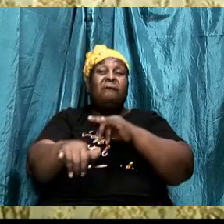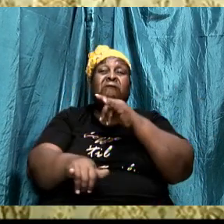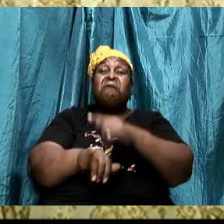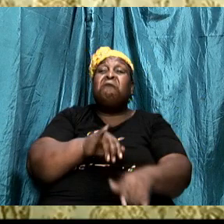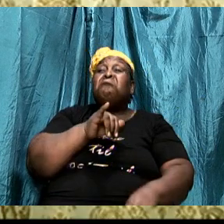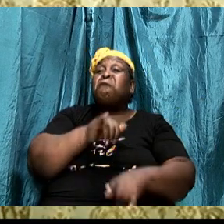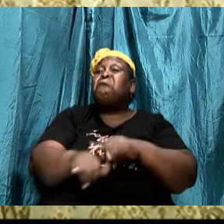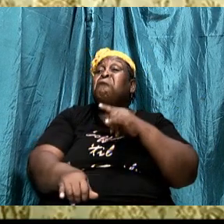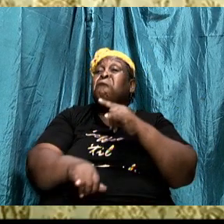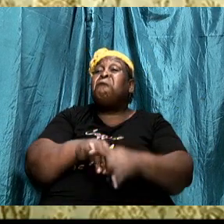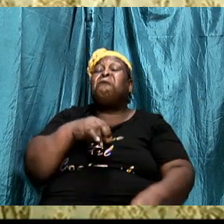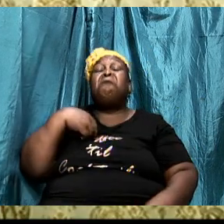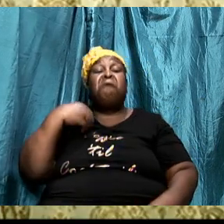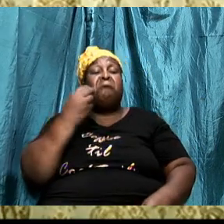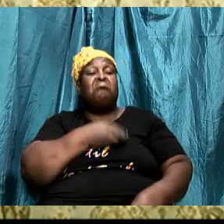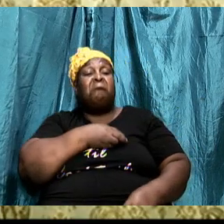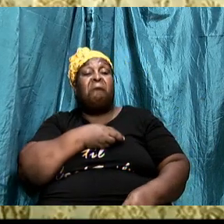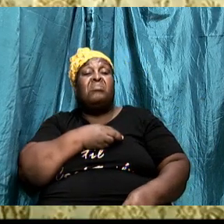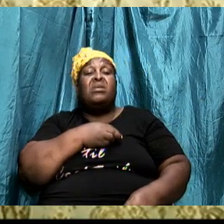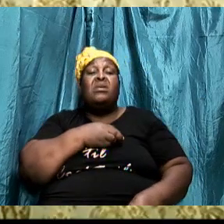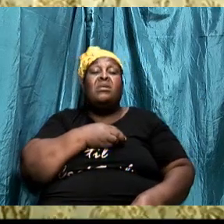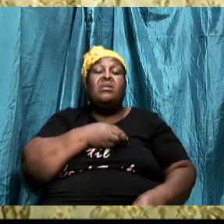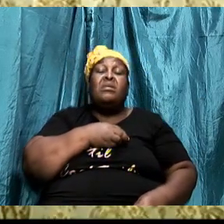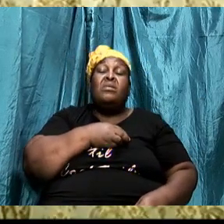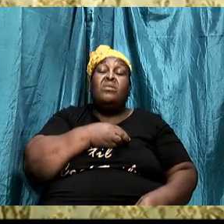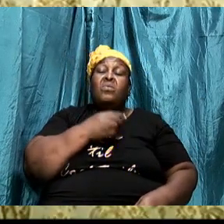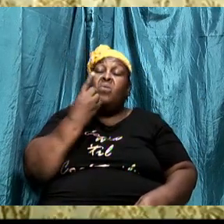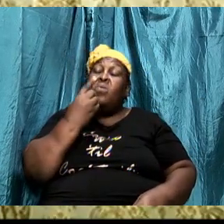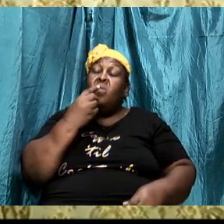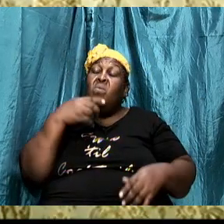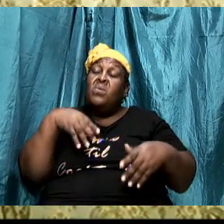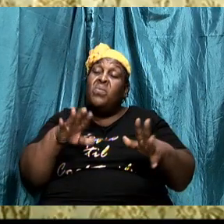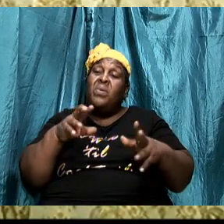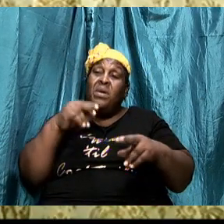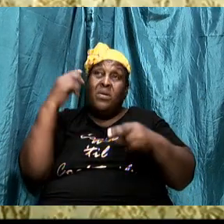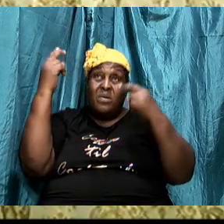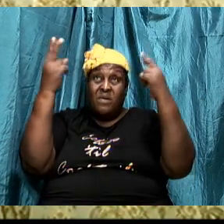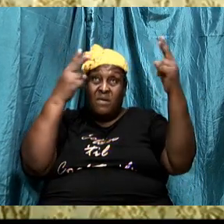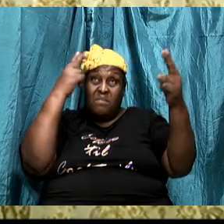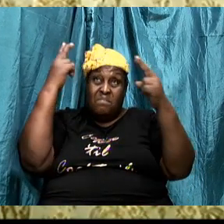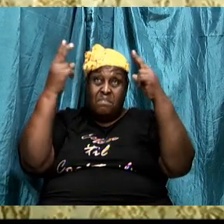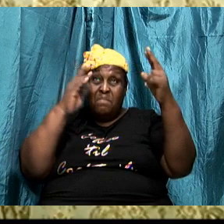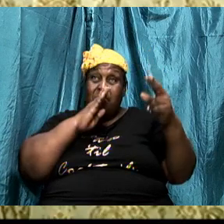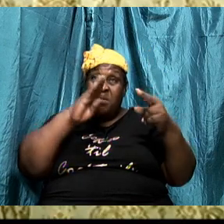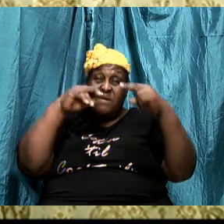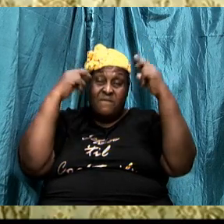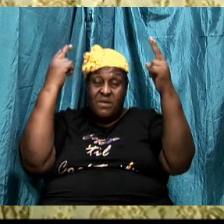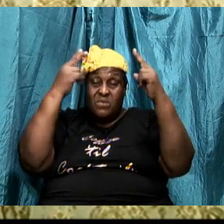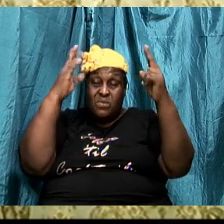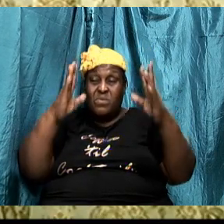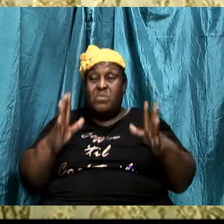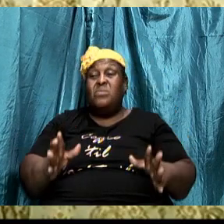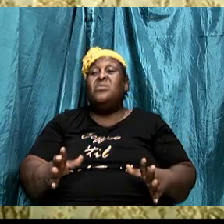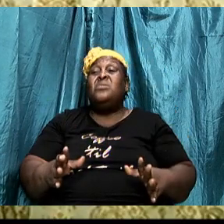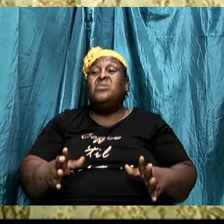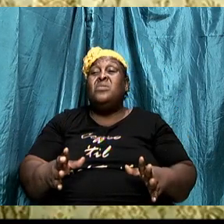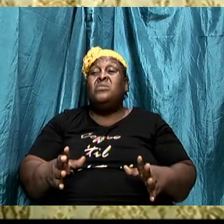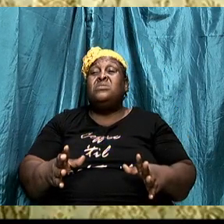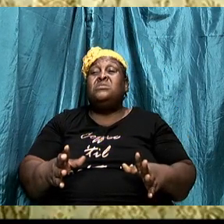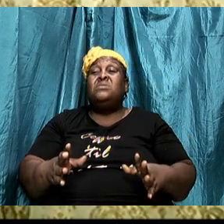resting on the Lord. Two men defeated 20 by